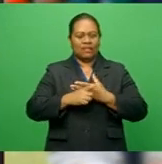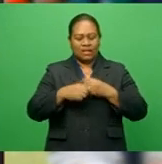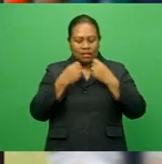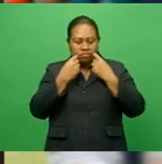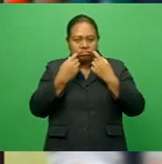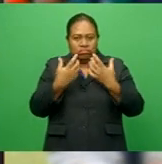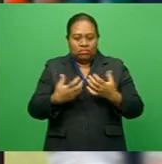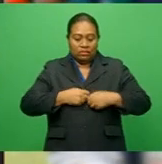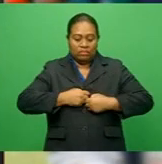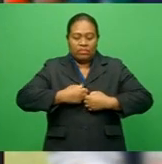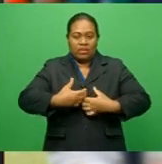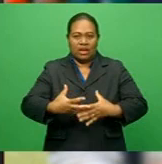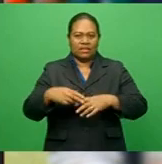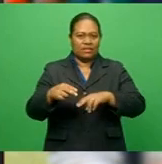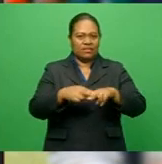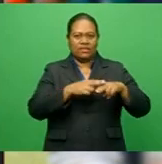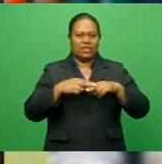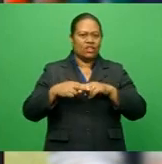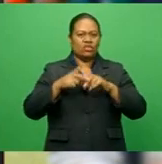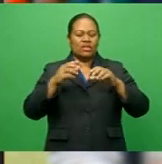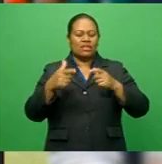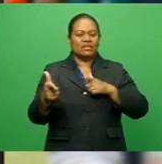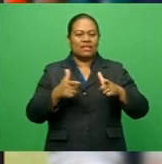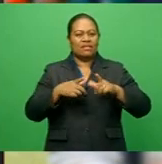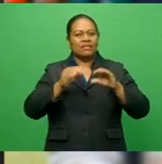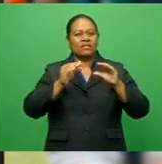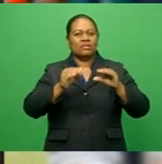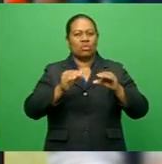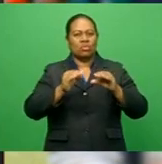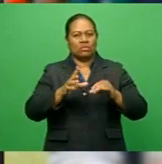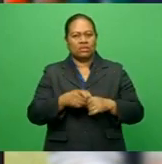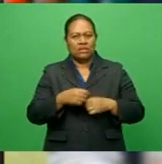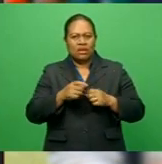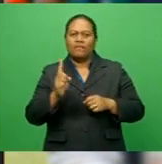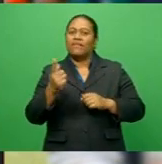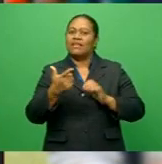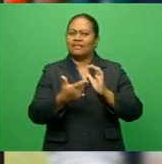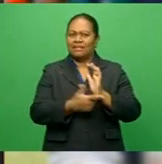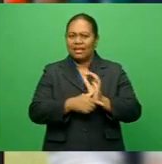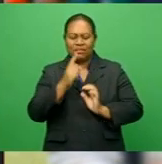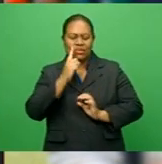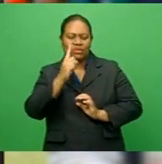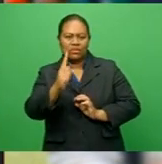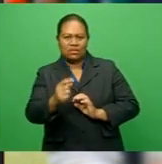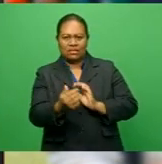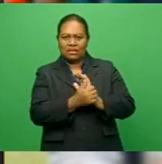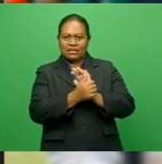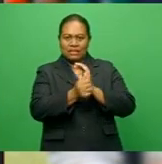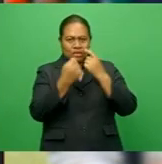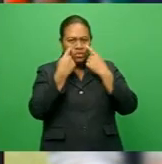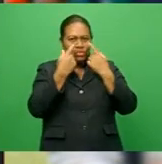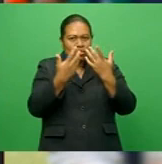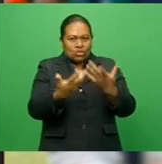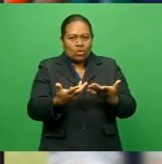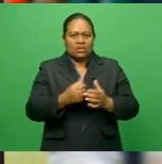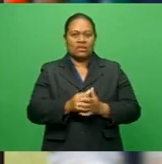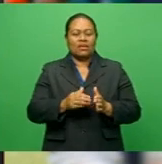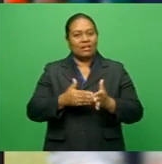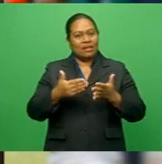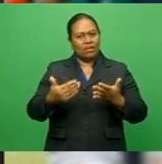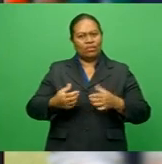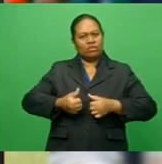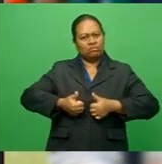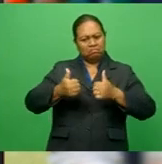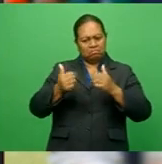coach Gareth Beba. This is the first time Beba is scouting for talent at the tournament, and organizers say his presence has somewhat